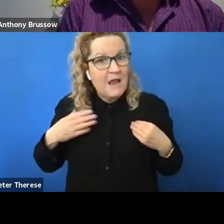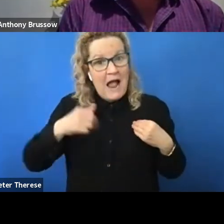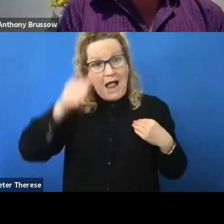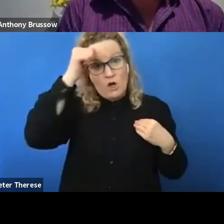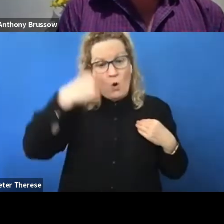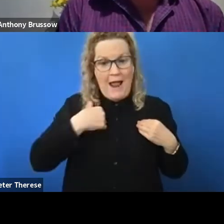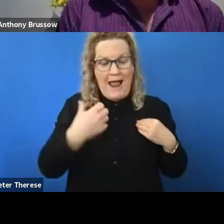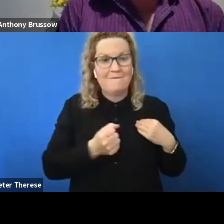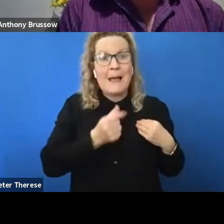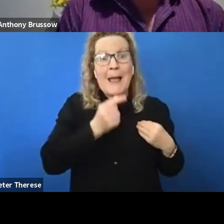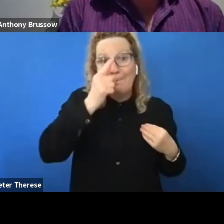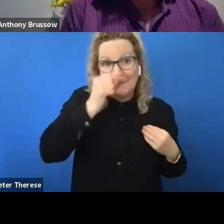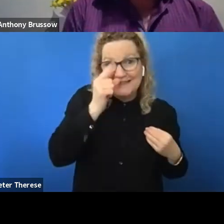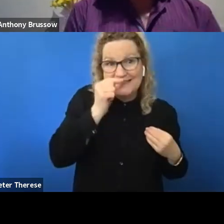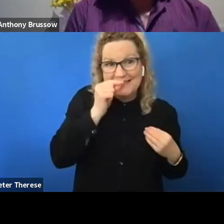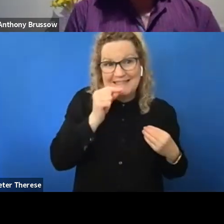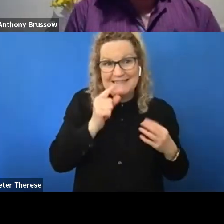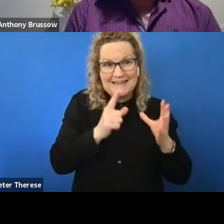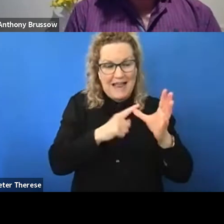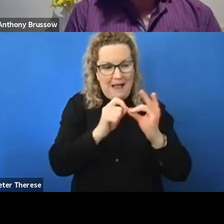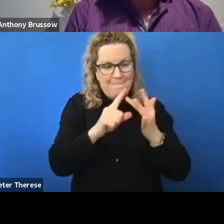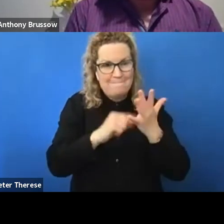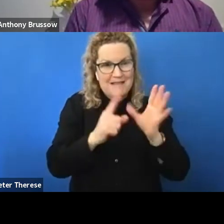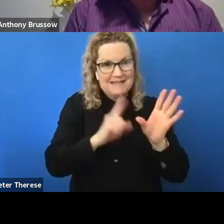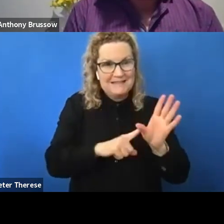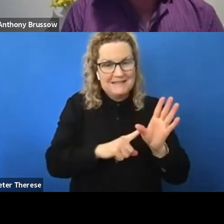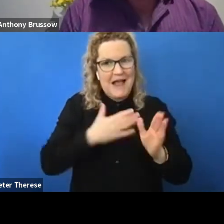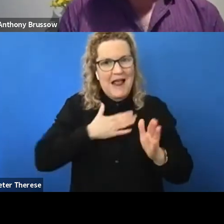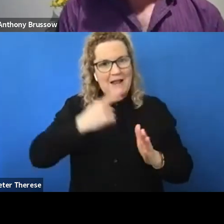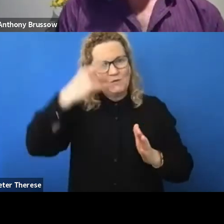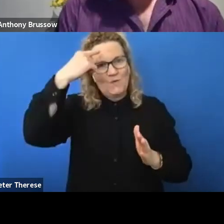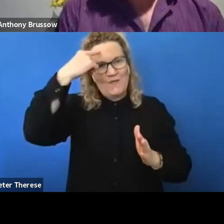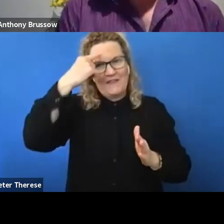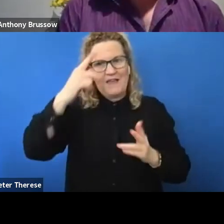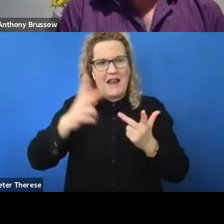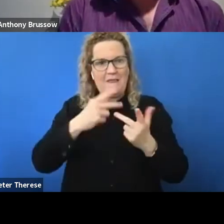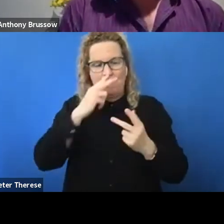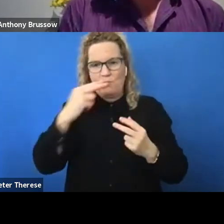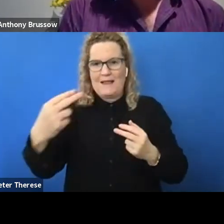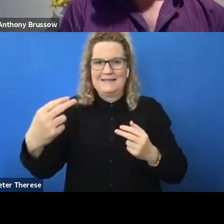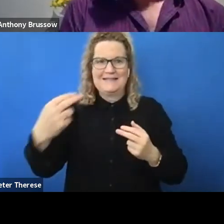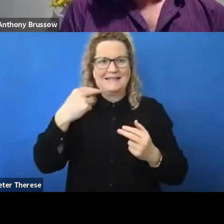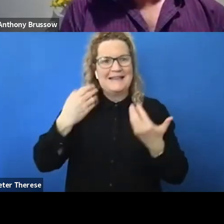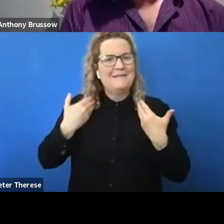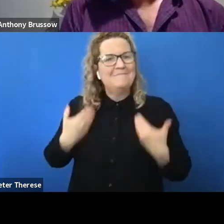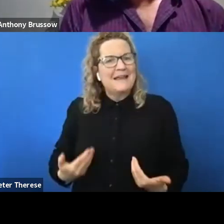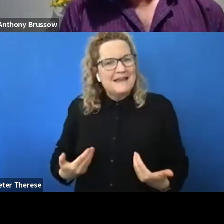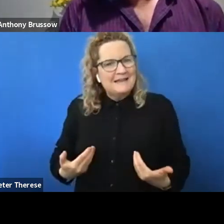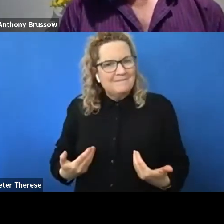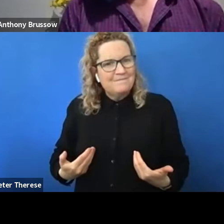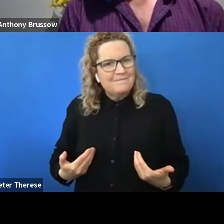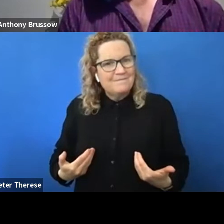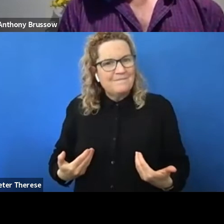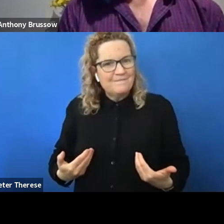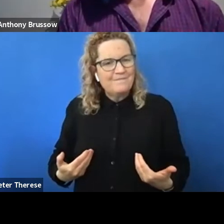and I like to think that other people can go beyond their own out be out looking and